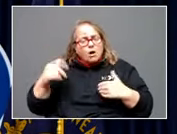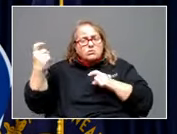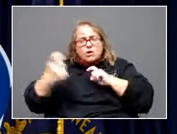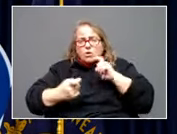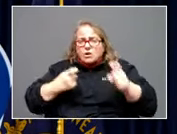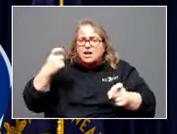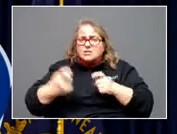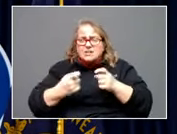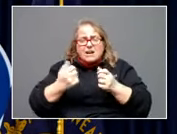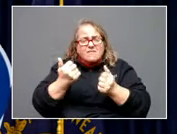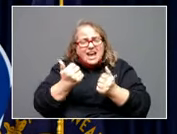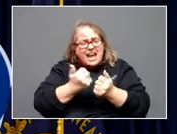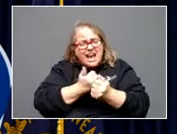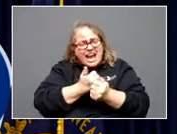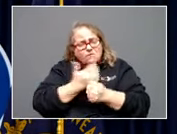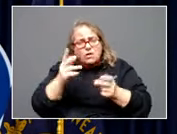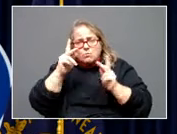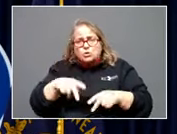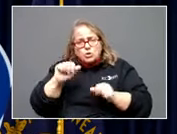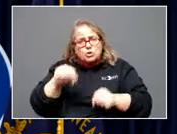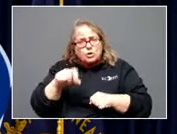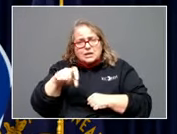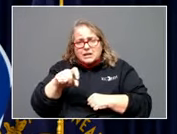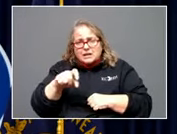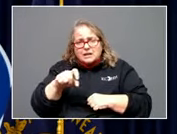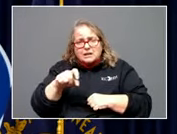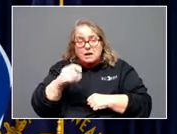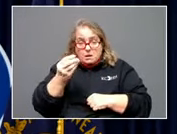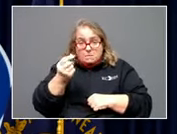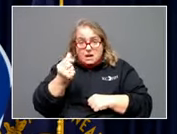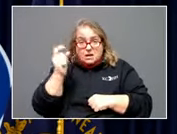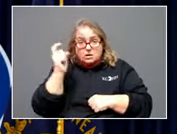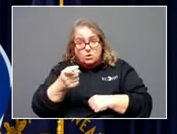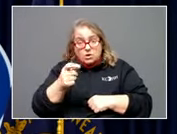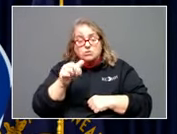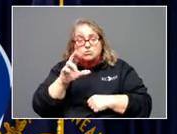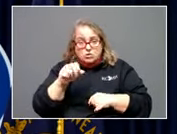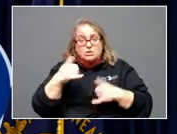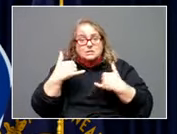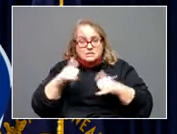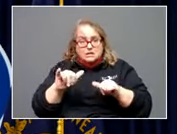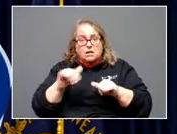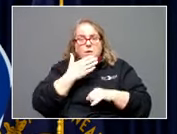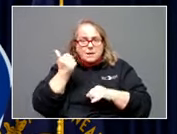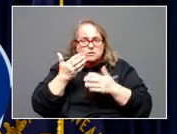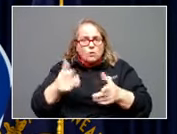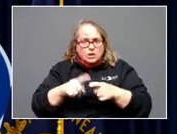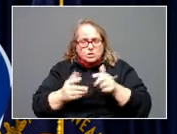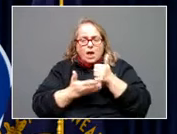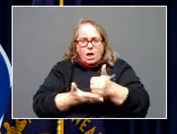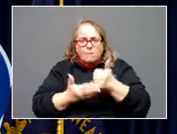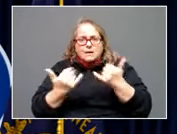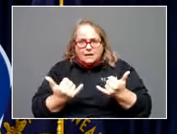anybody could ever need in the area. The monetary donations are the best way to help now. Certainly,